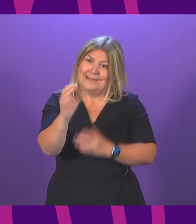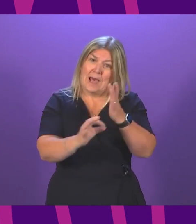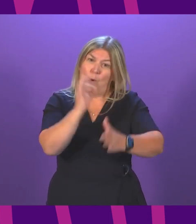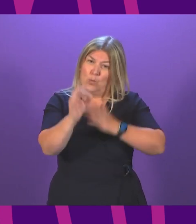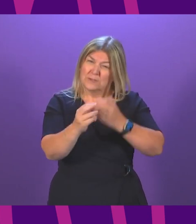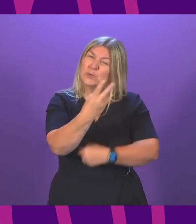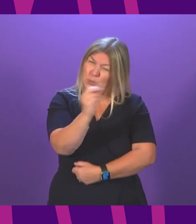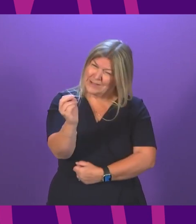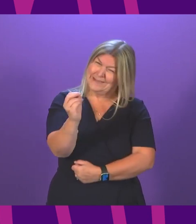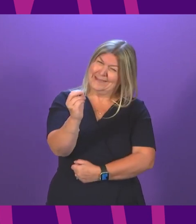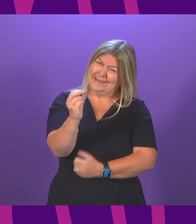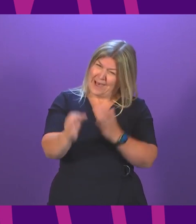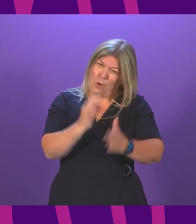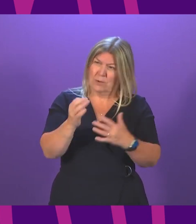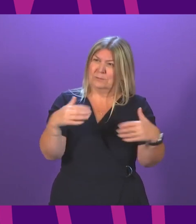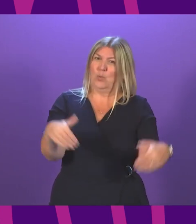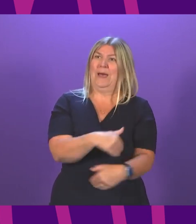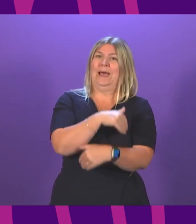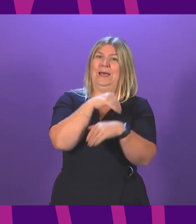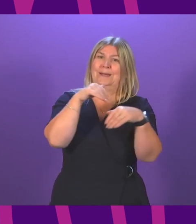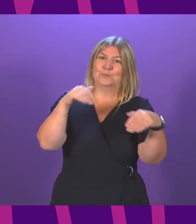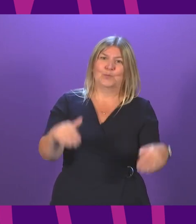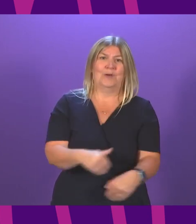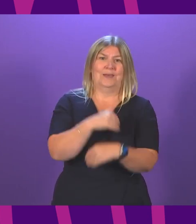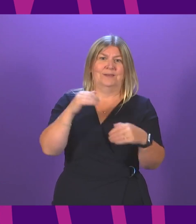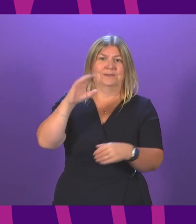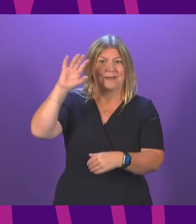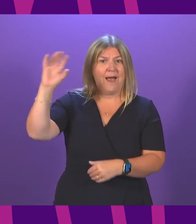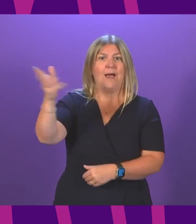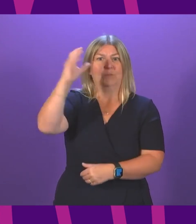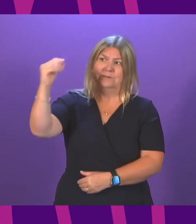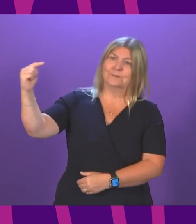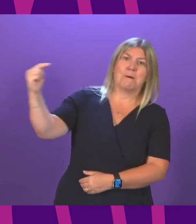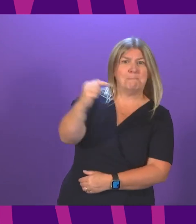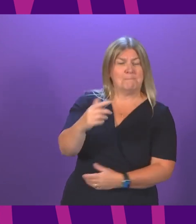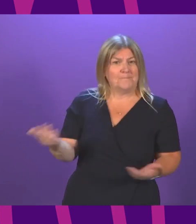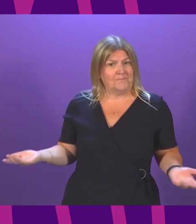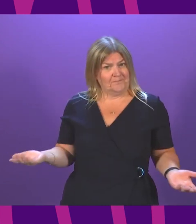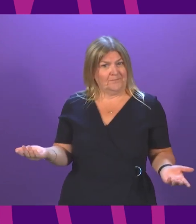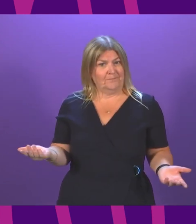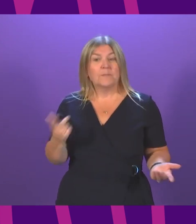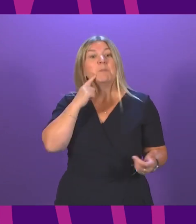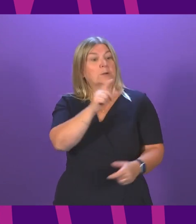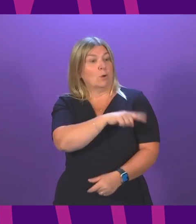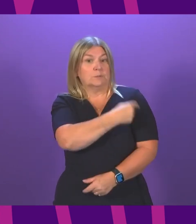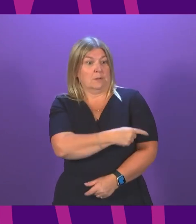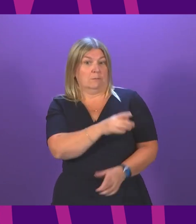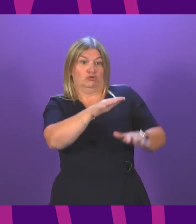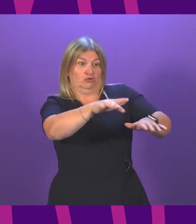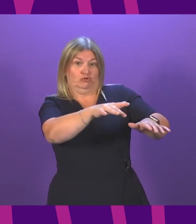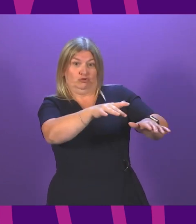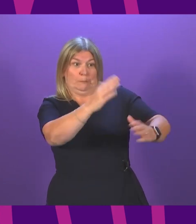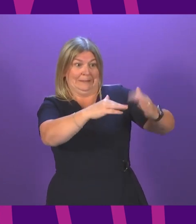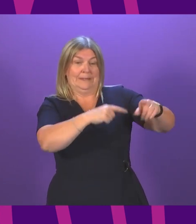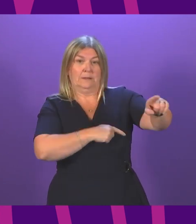hours to be taken to hospital by ambulance. Ambulances are being stacked outside hospital entrances because